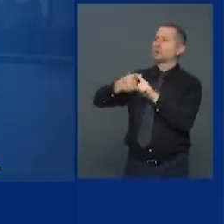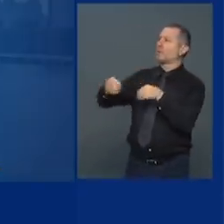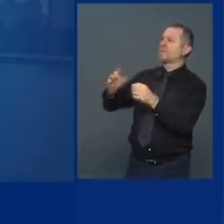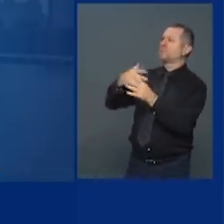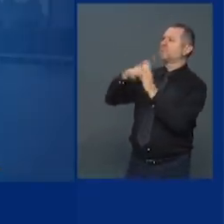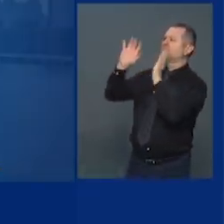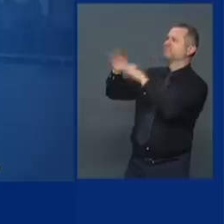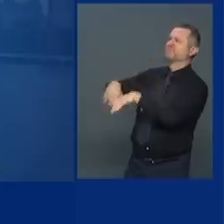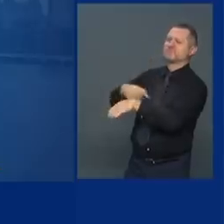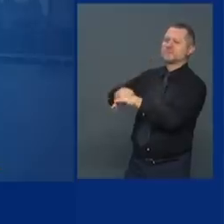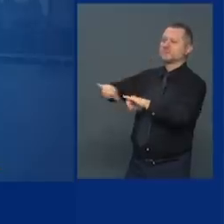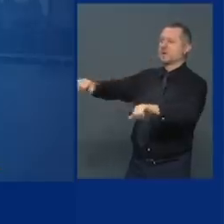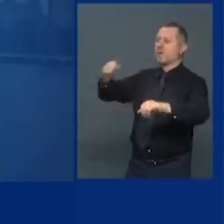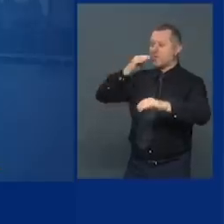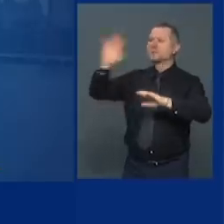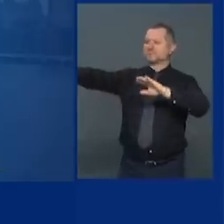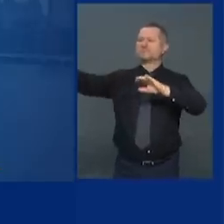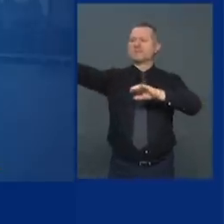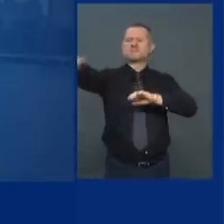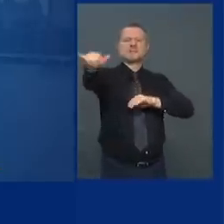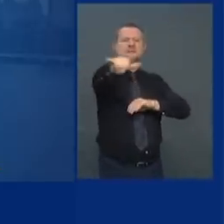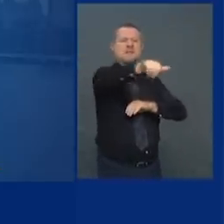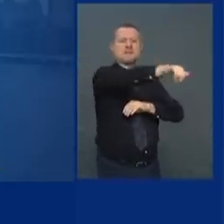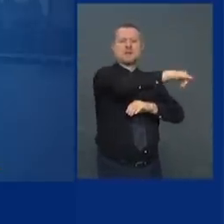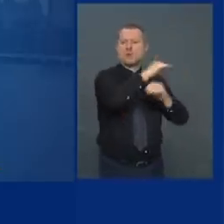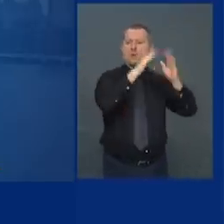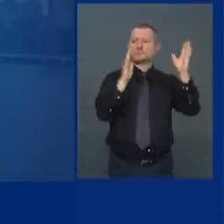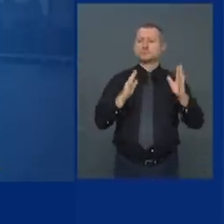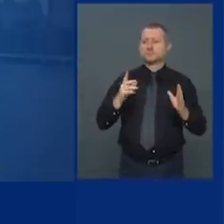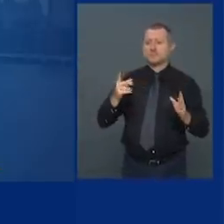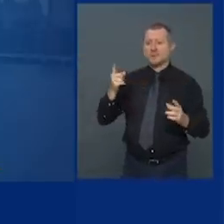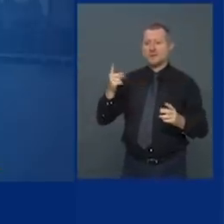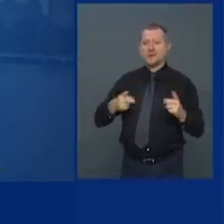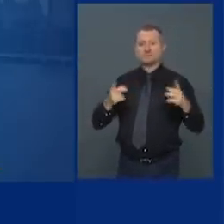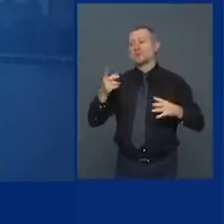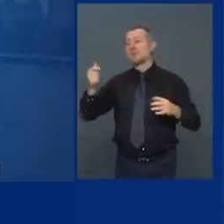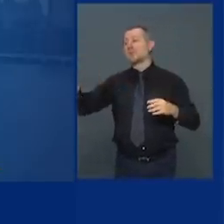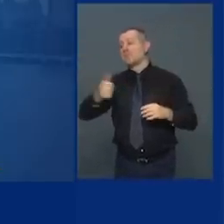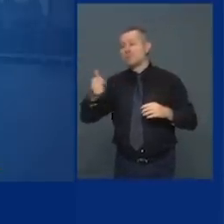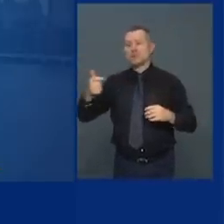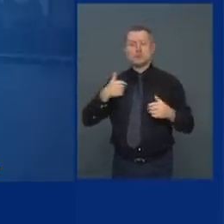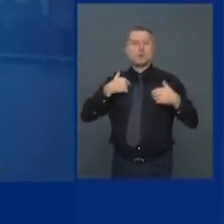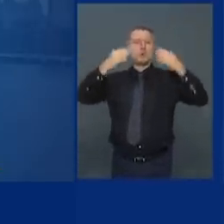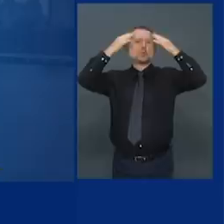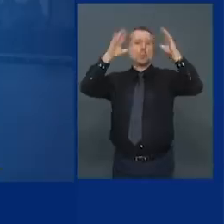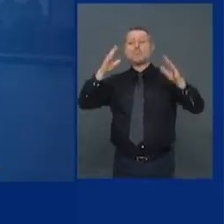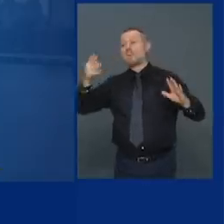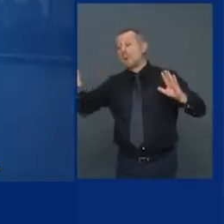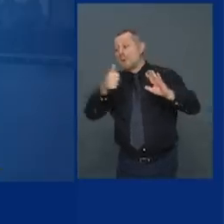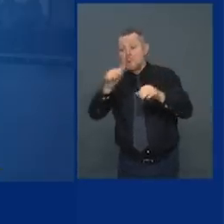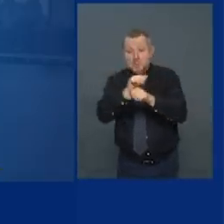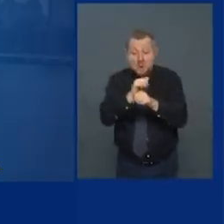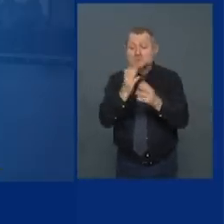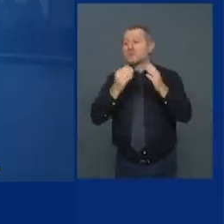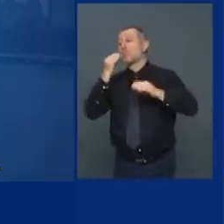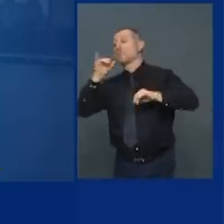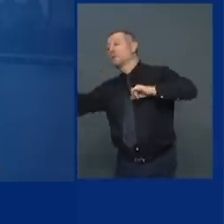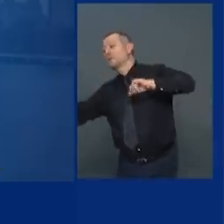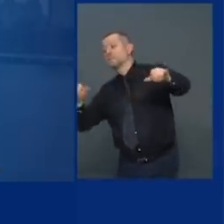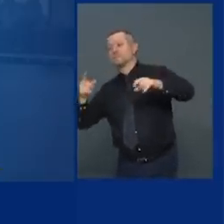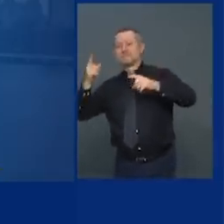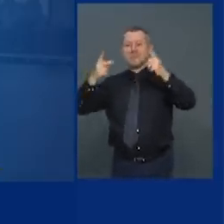some hybrid we don't know we have to assess that and I also think it